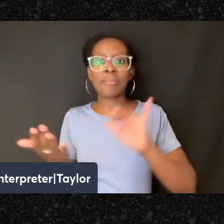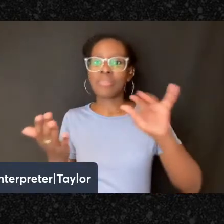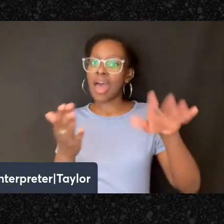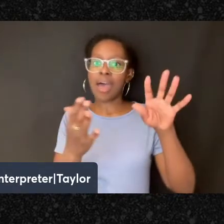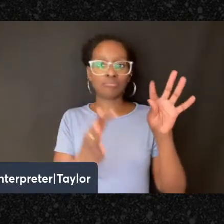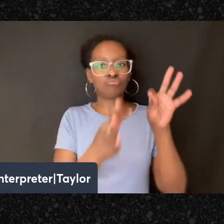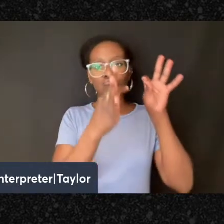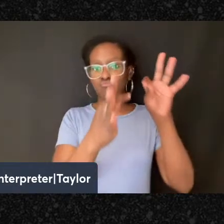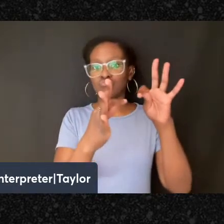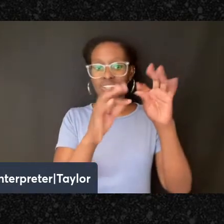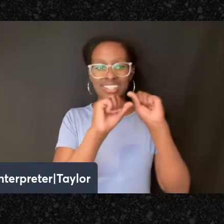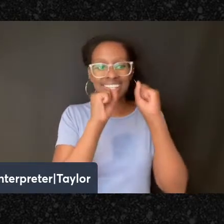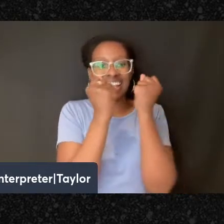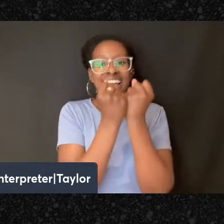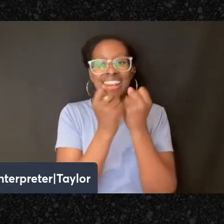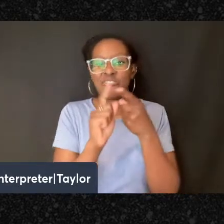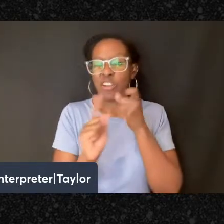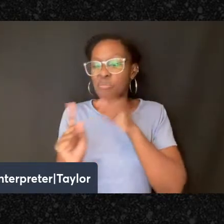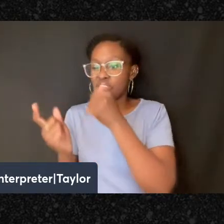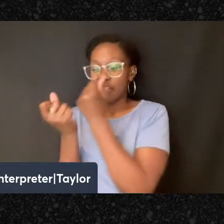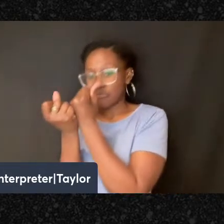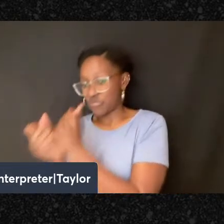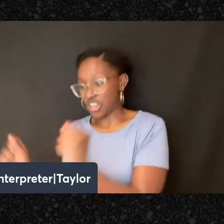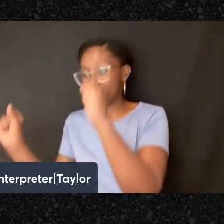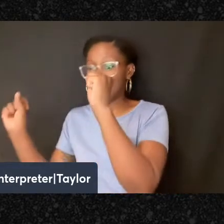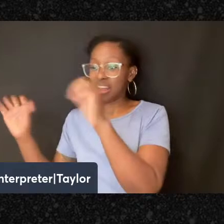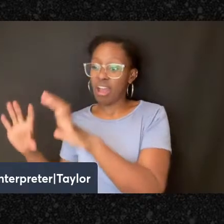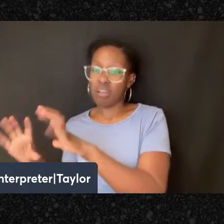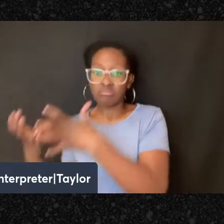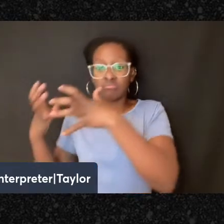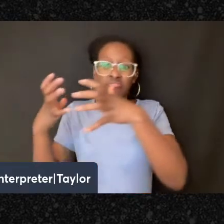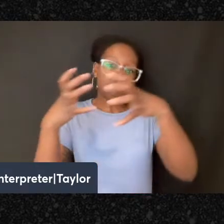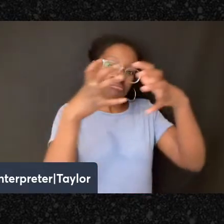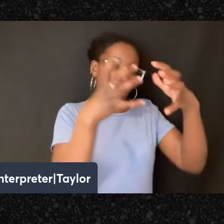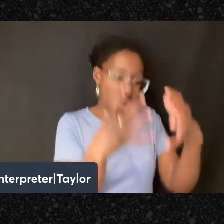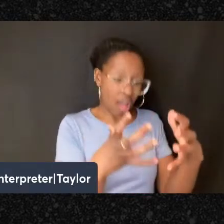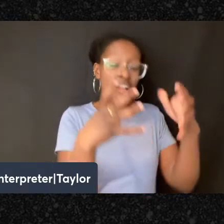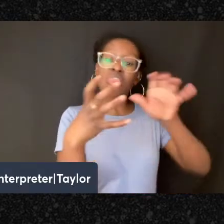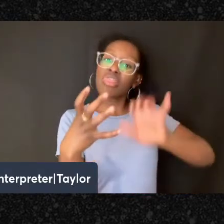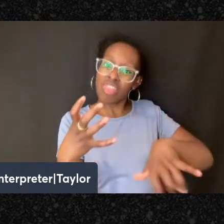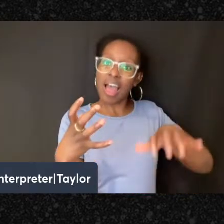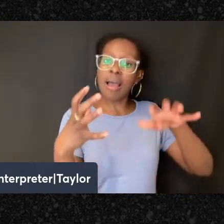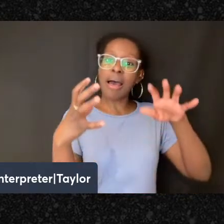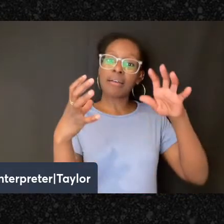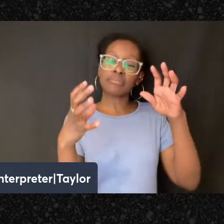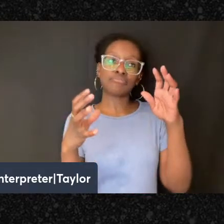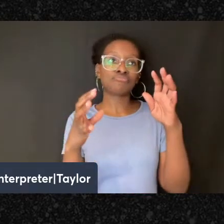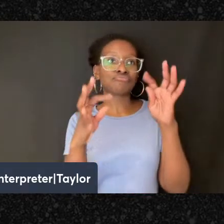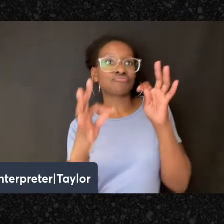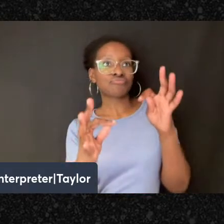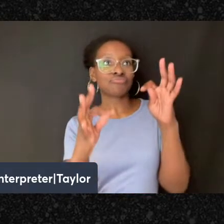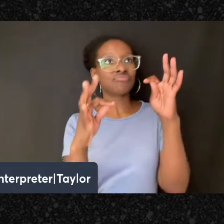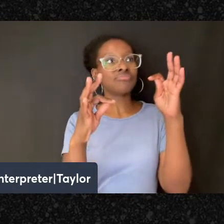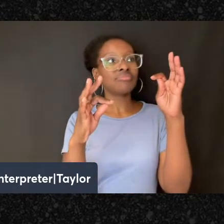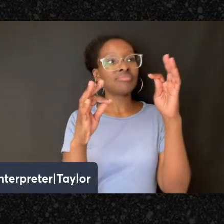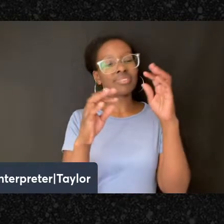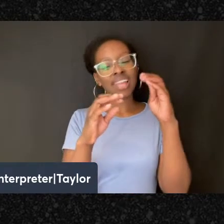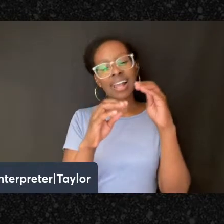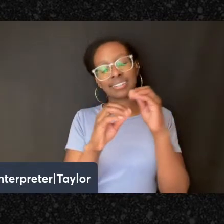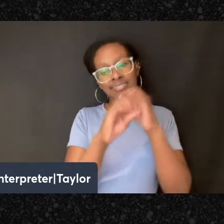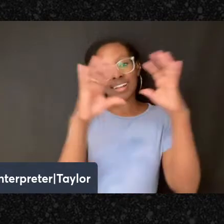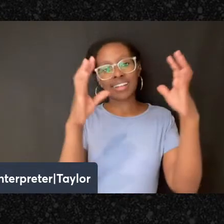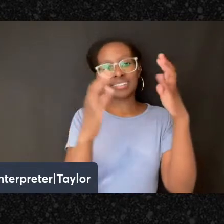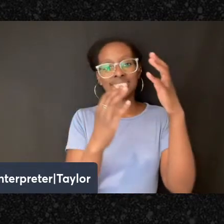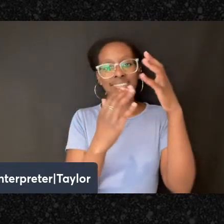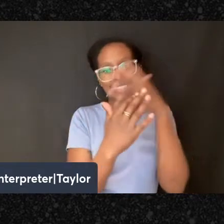And that message can, of course, be understood in many ways, right? So you could then say that new